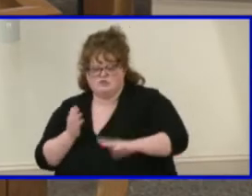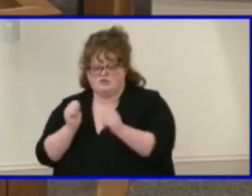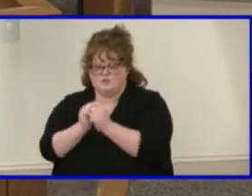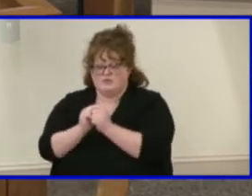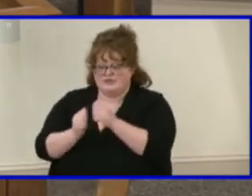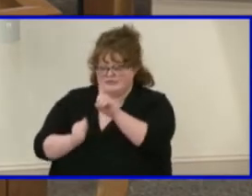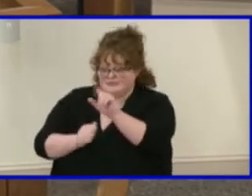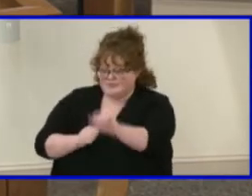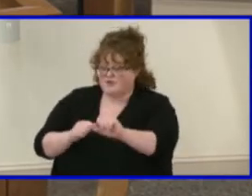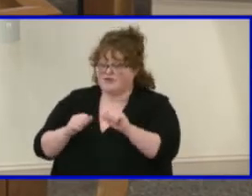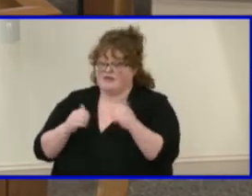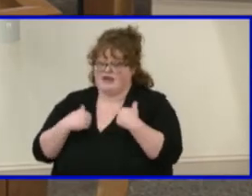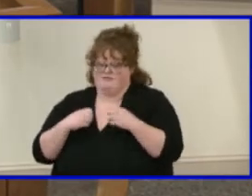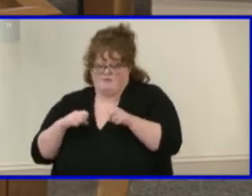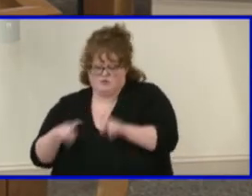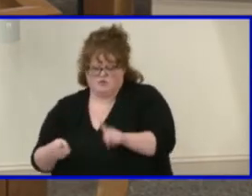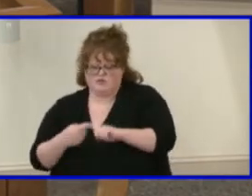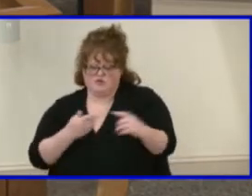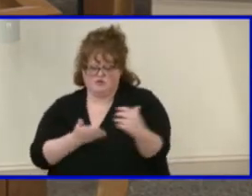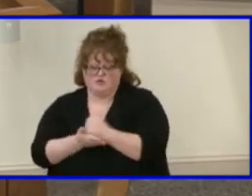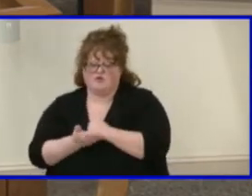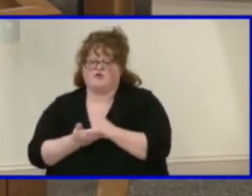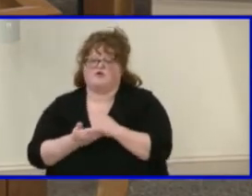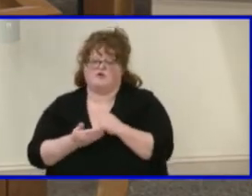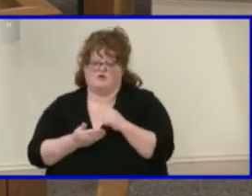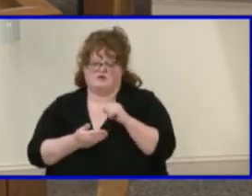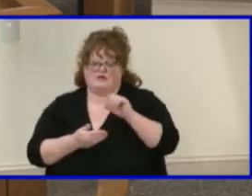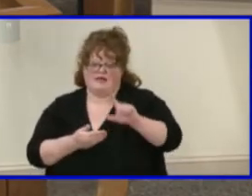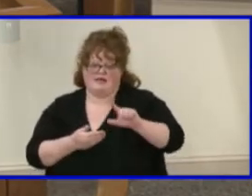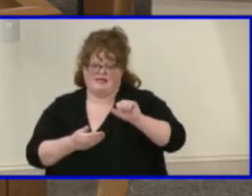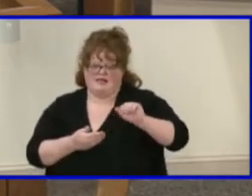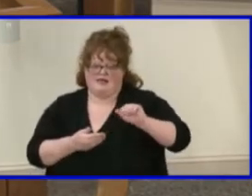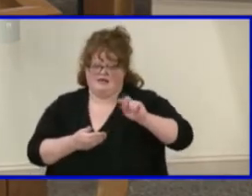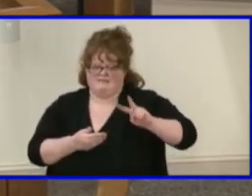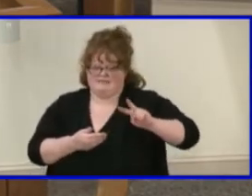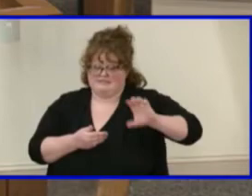to earn unlimited LAVCs as credit accommodations.